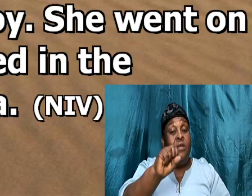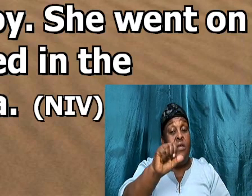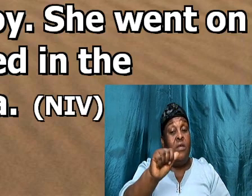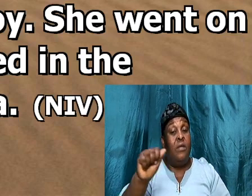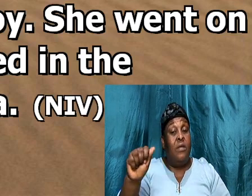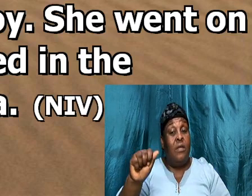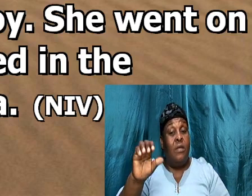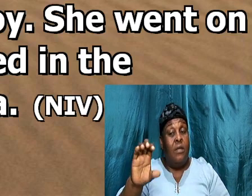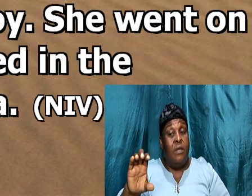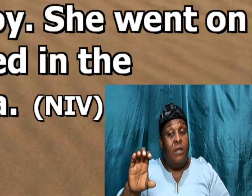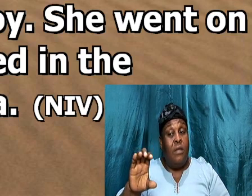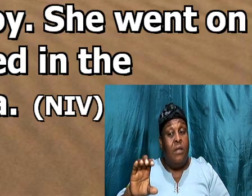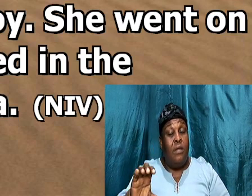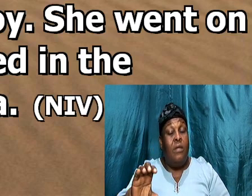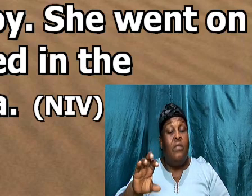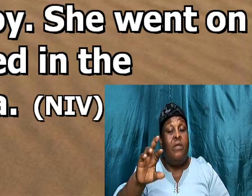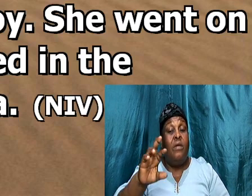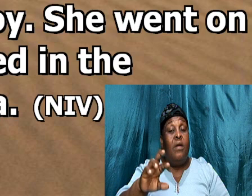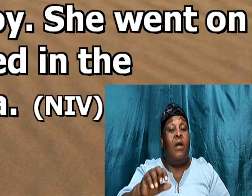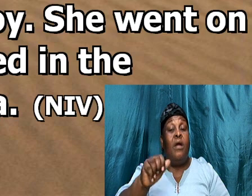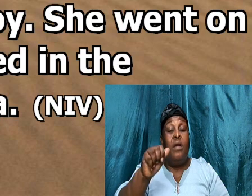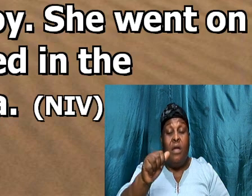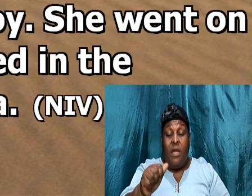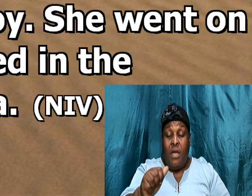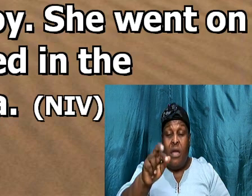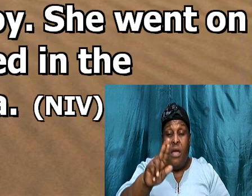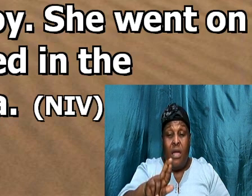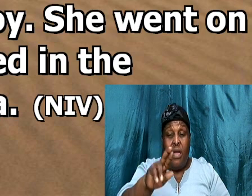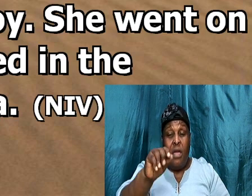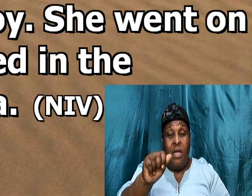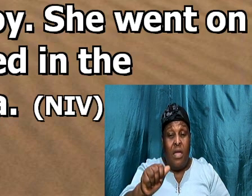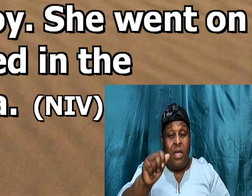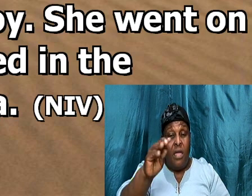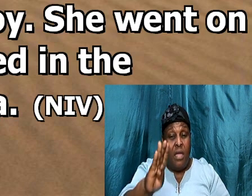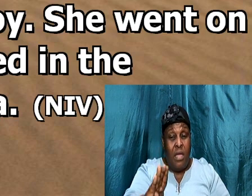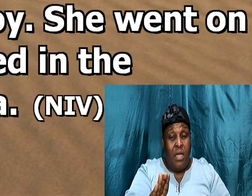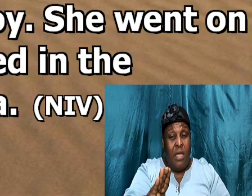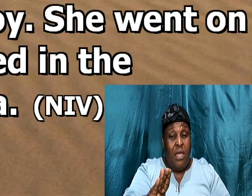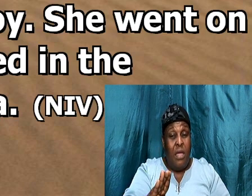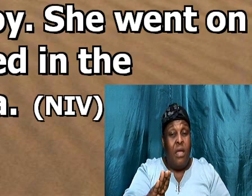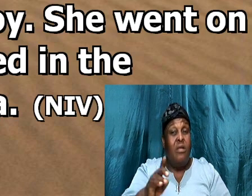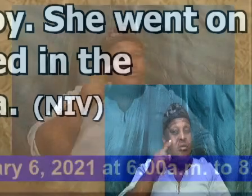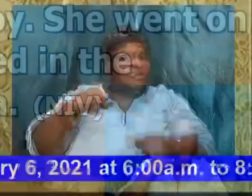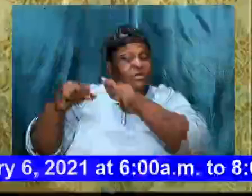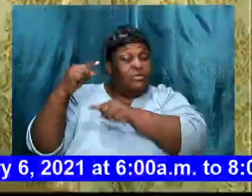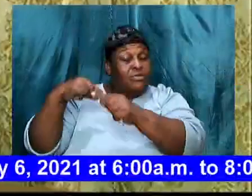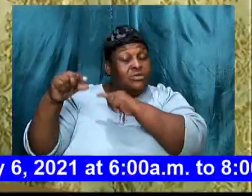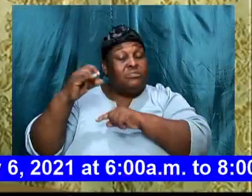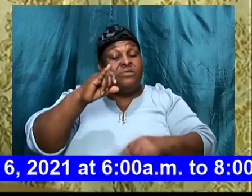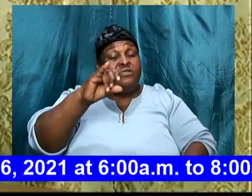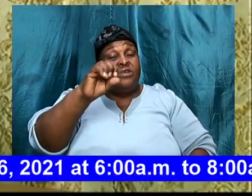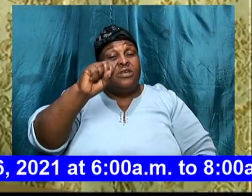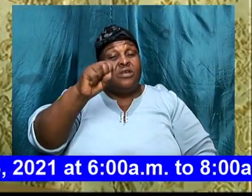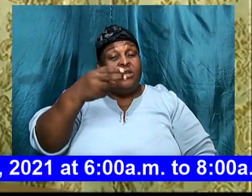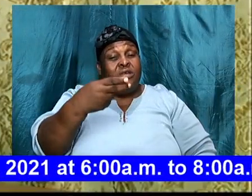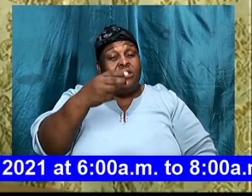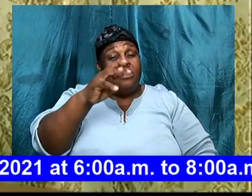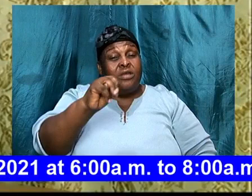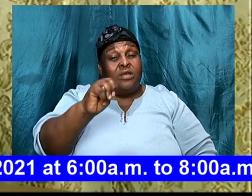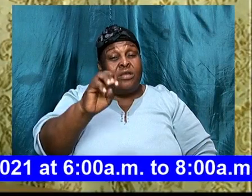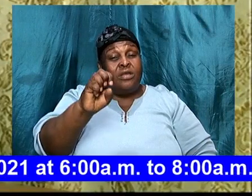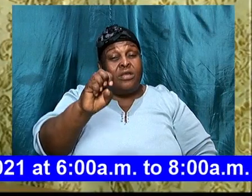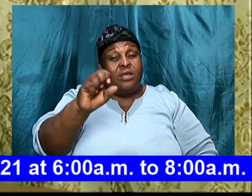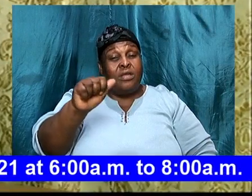the Arabs, are the descendants, of Ishmael, and up until